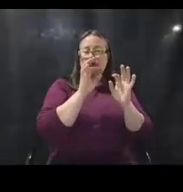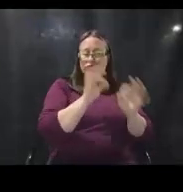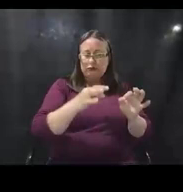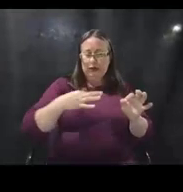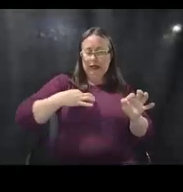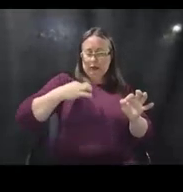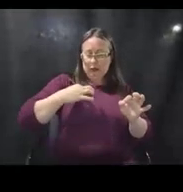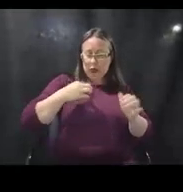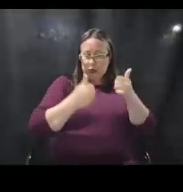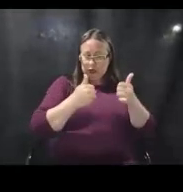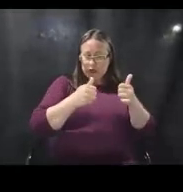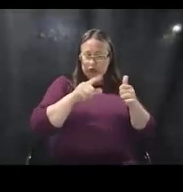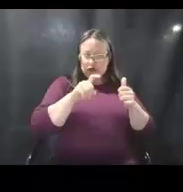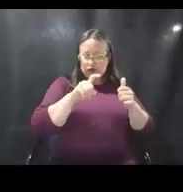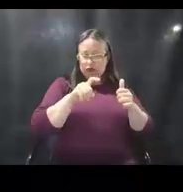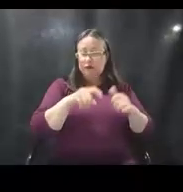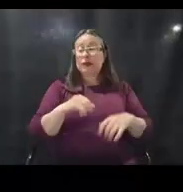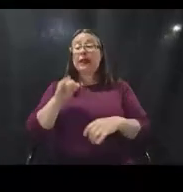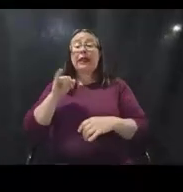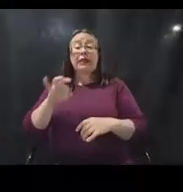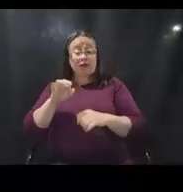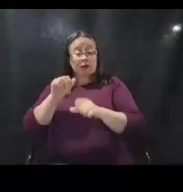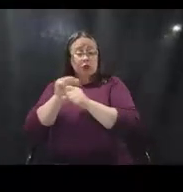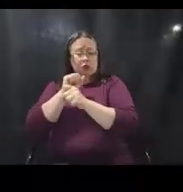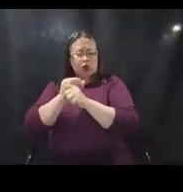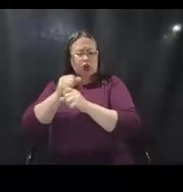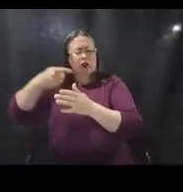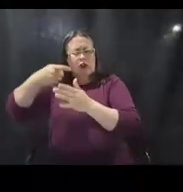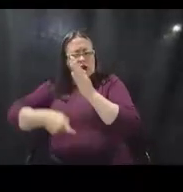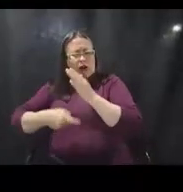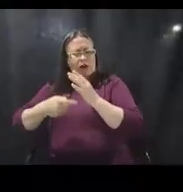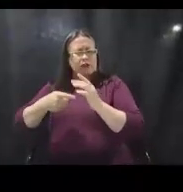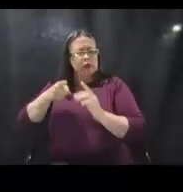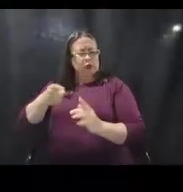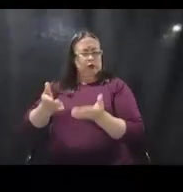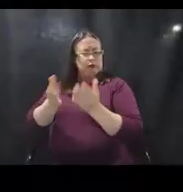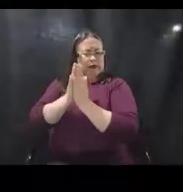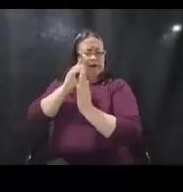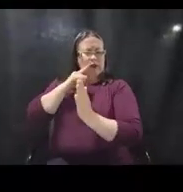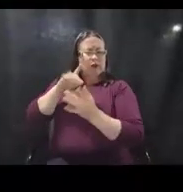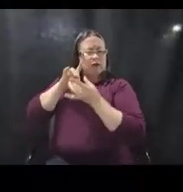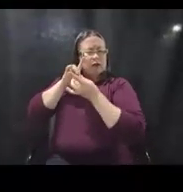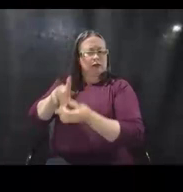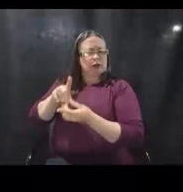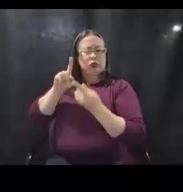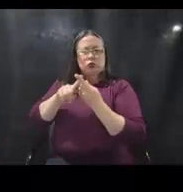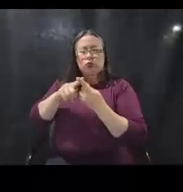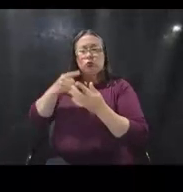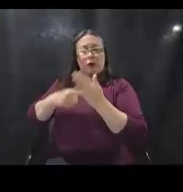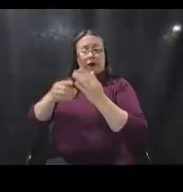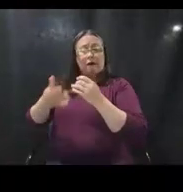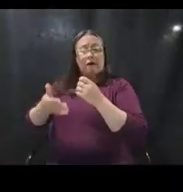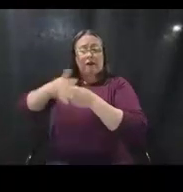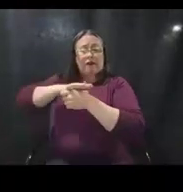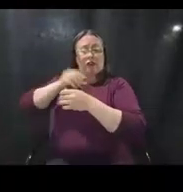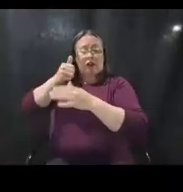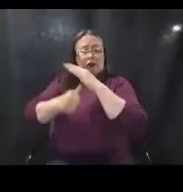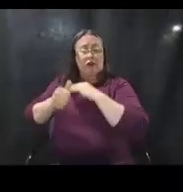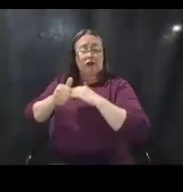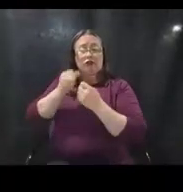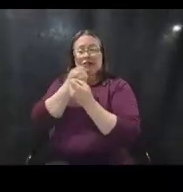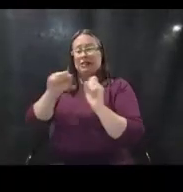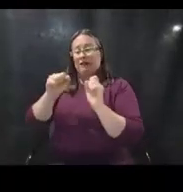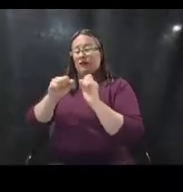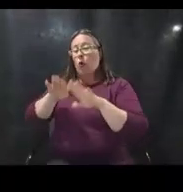However, if the work and costs claimed are more related to what is covered under the safe opening and operations